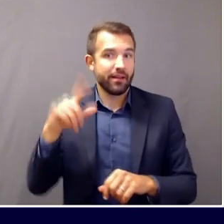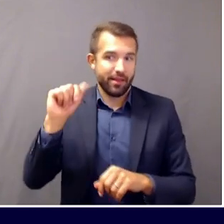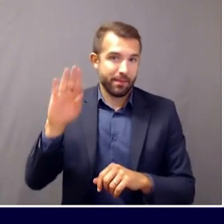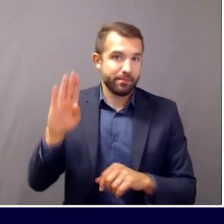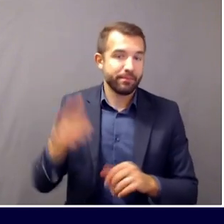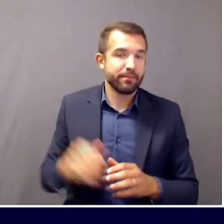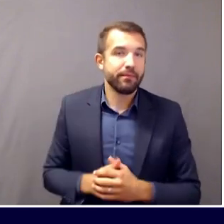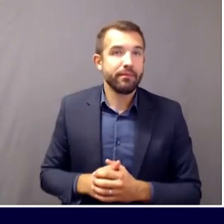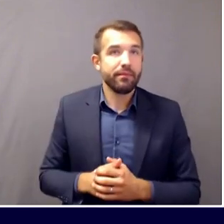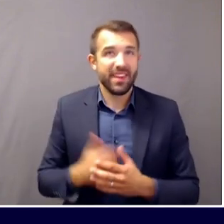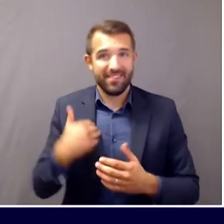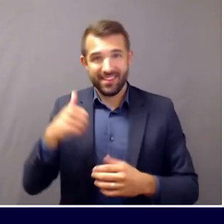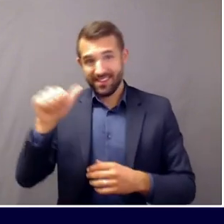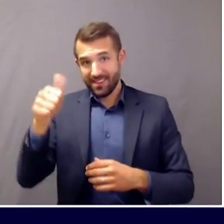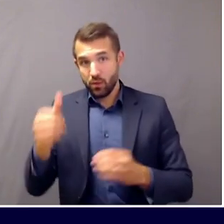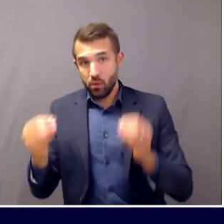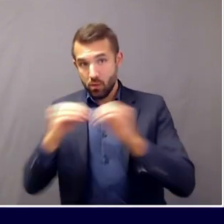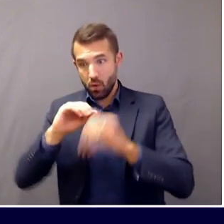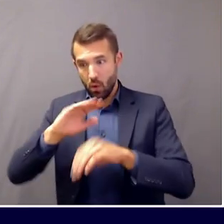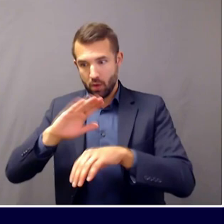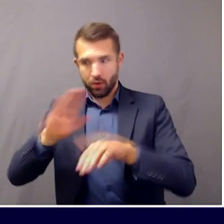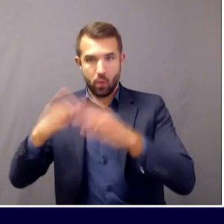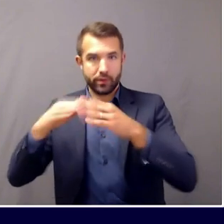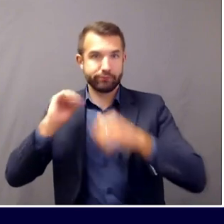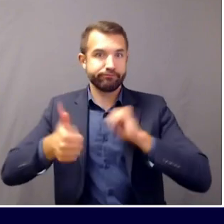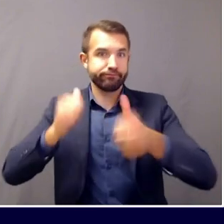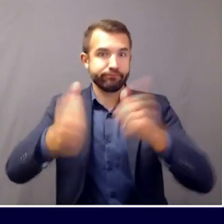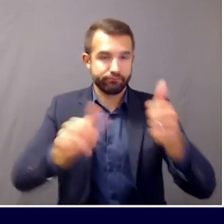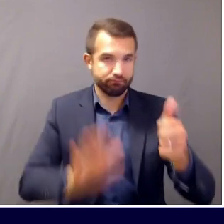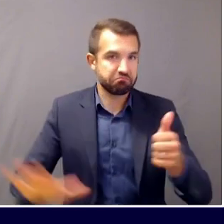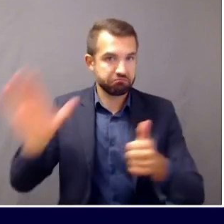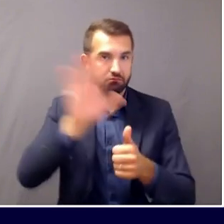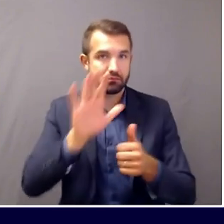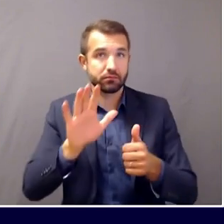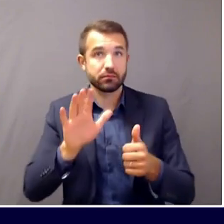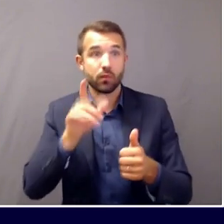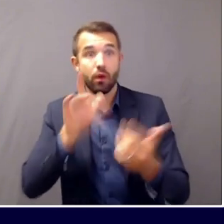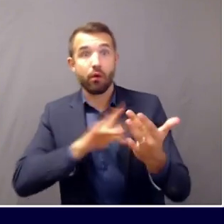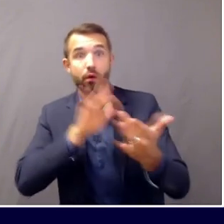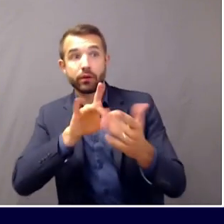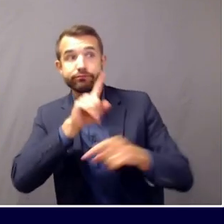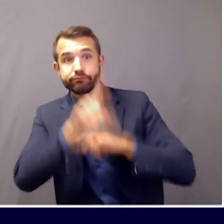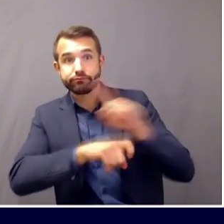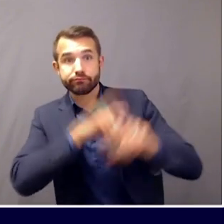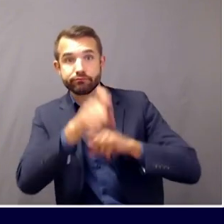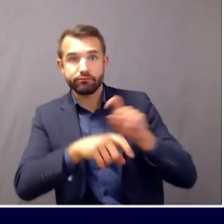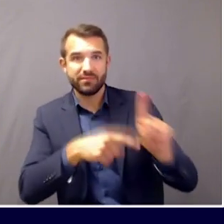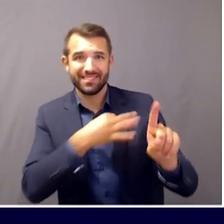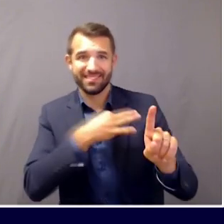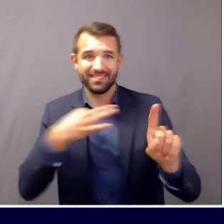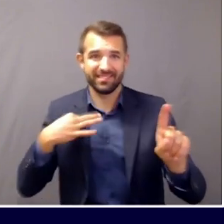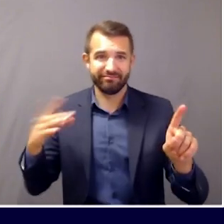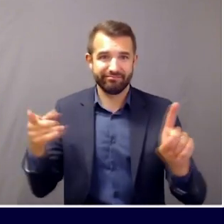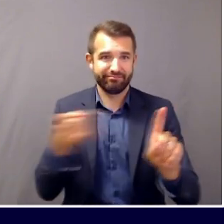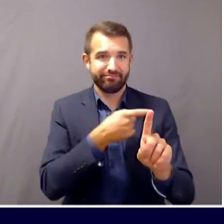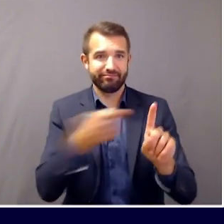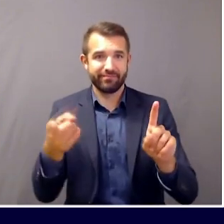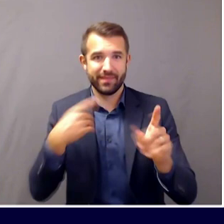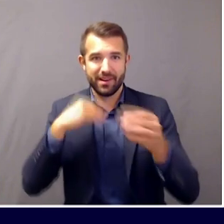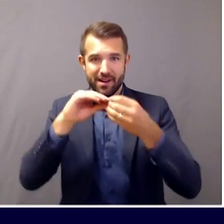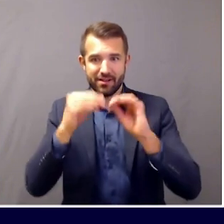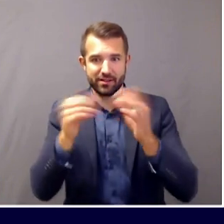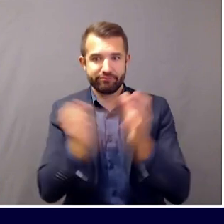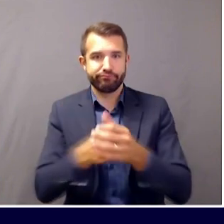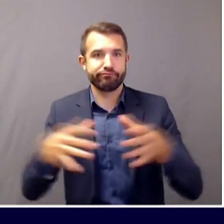We also are continuing to expand our contact tracing. So it's both a mix of the transmission of the disease and what we know and learn about it,